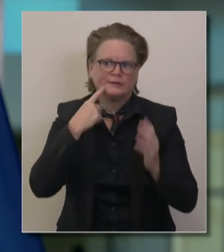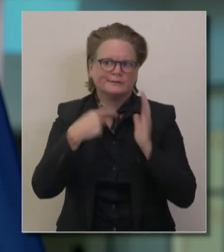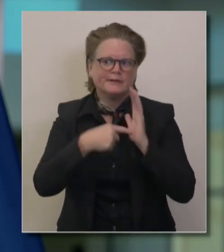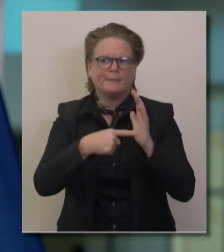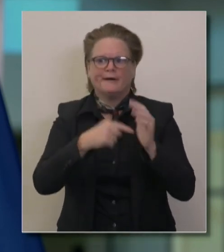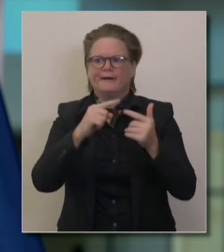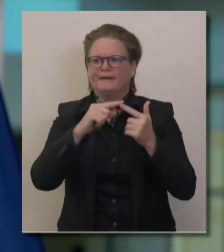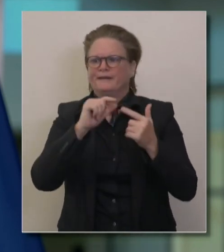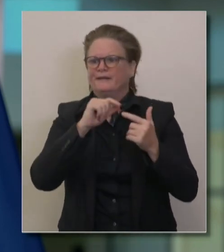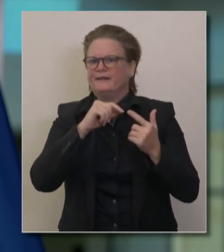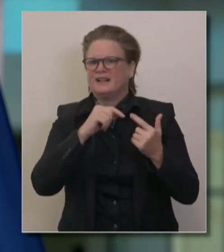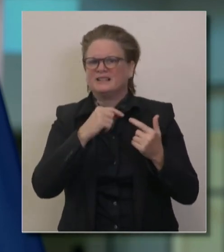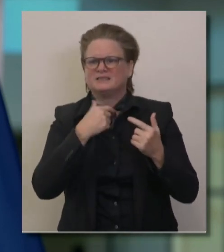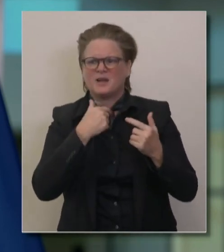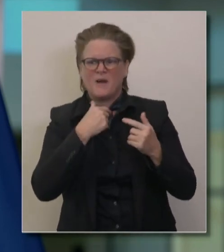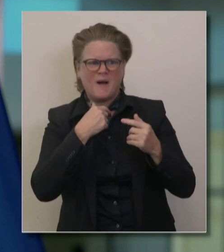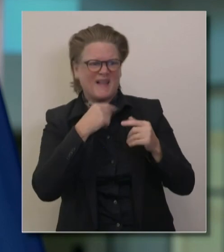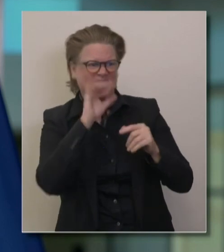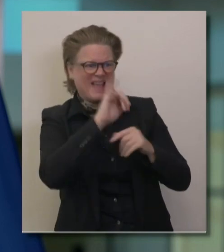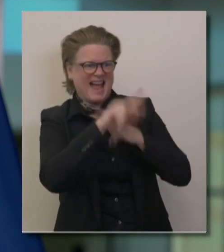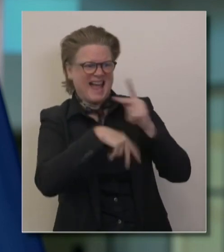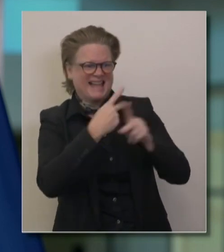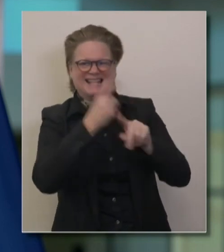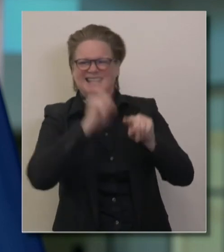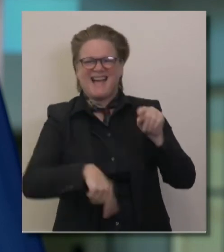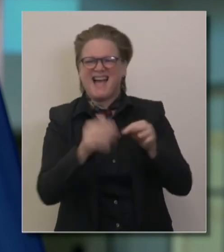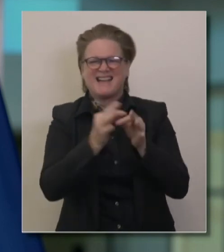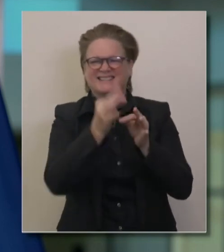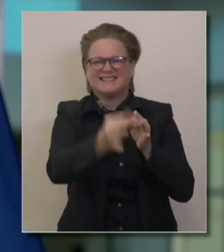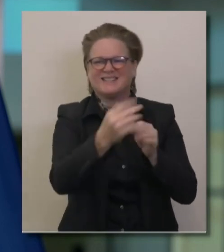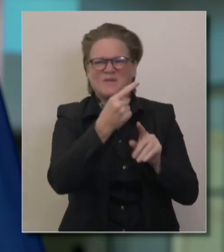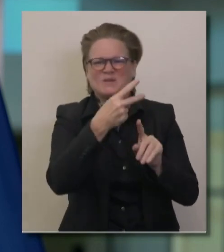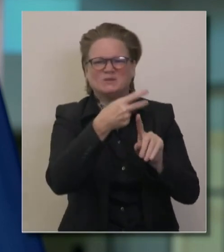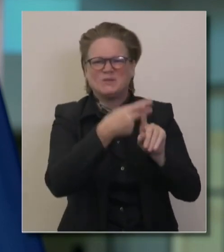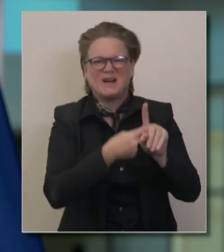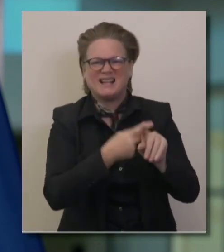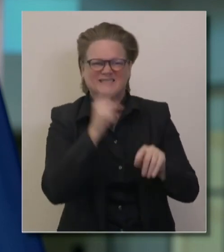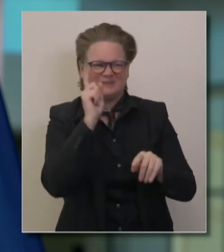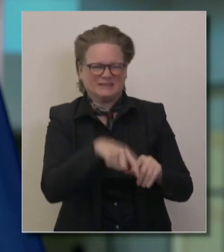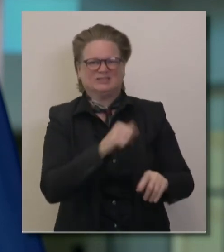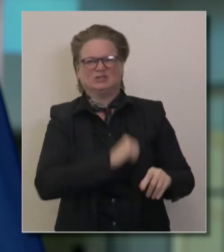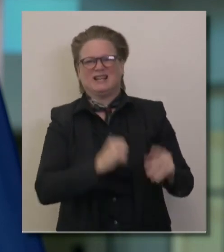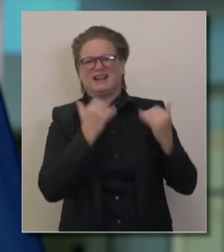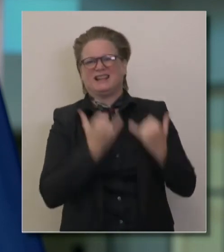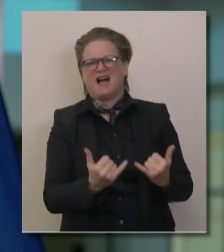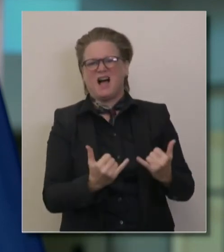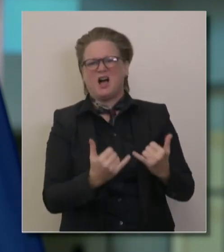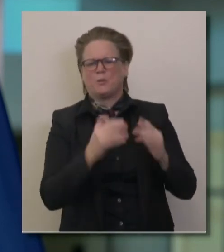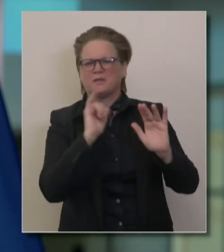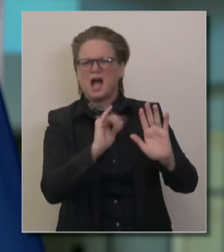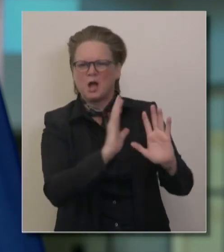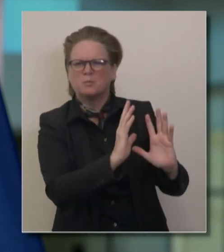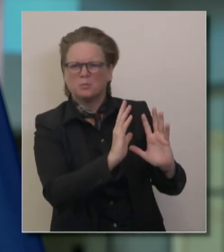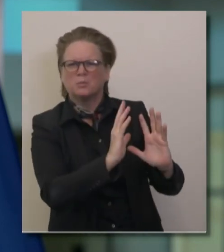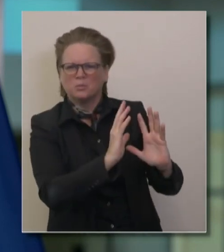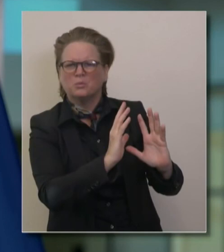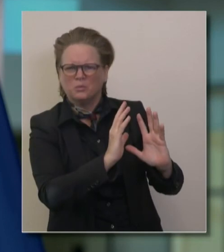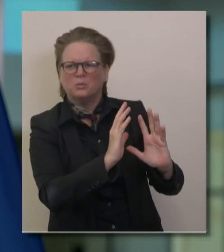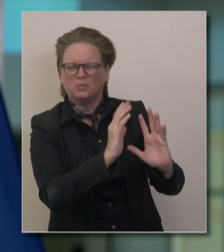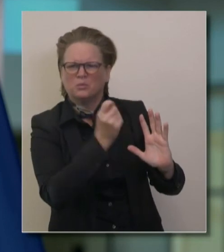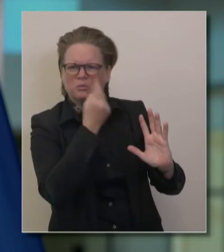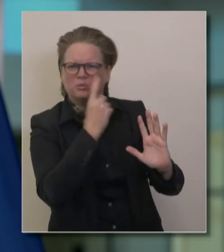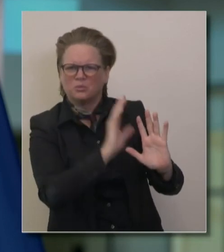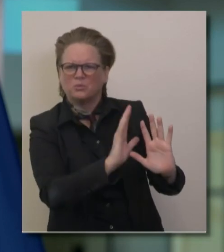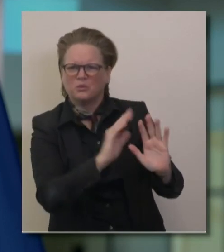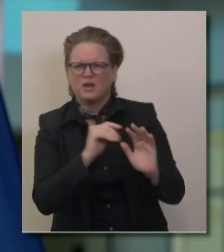We start to see morbidity and mortality from things other than COVID very quickly. And our state is committed to health broadly,